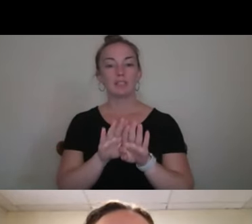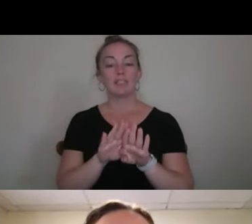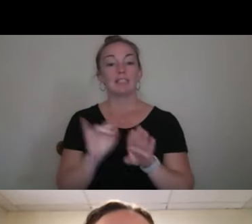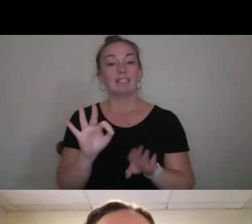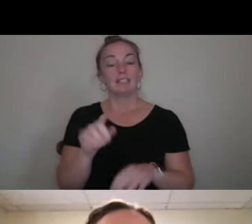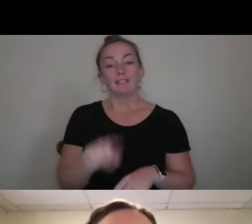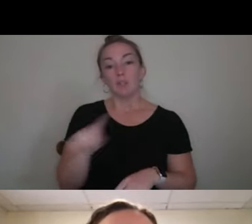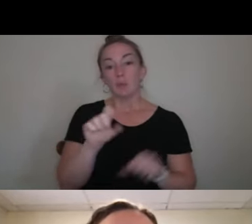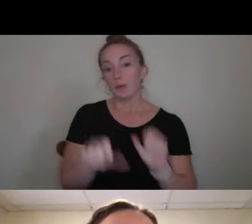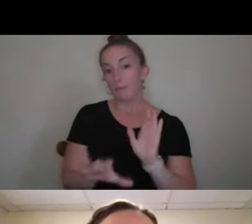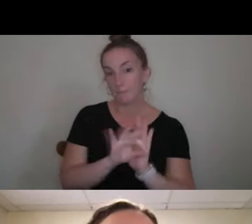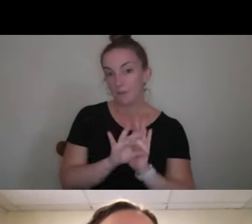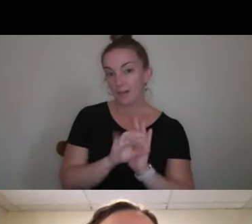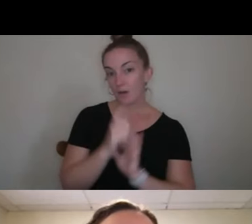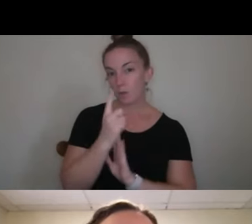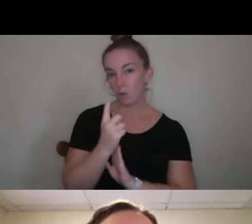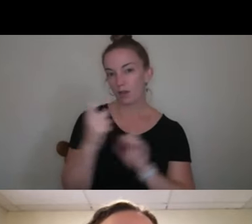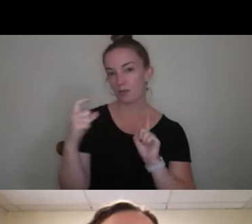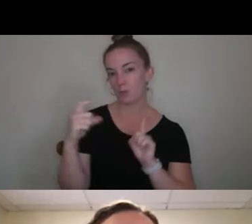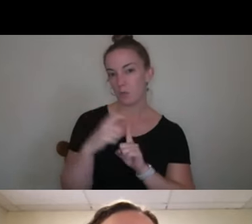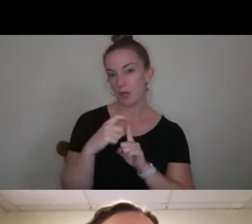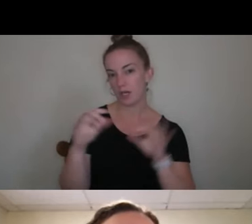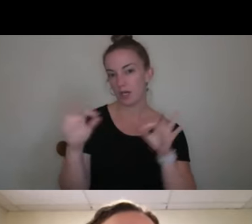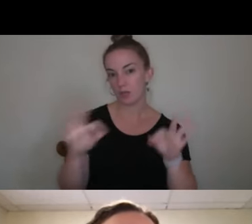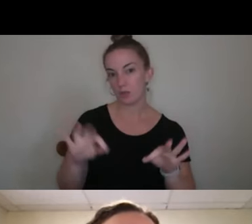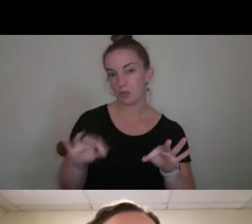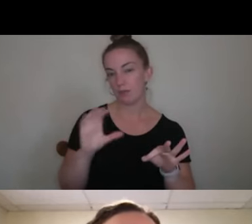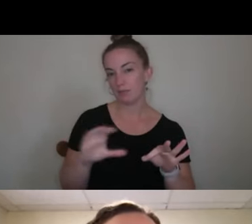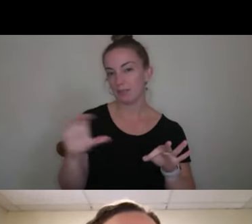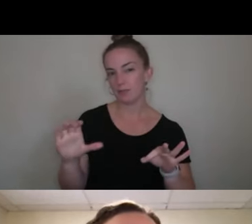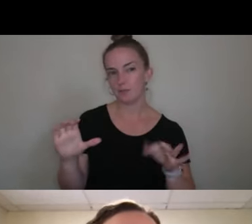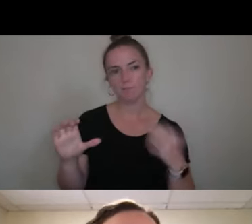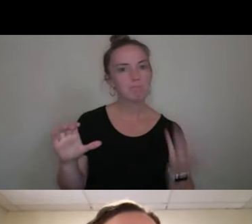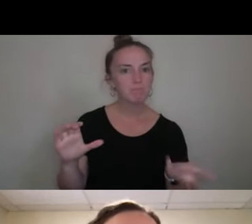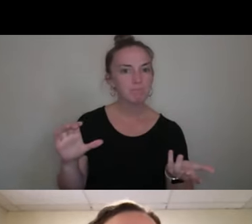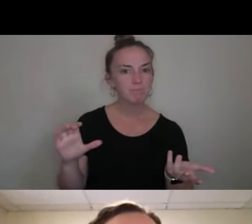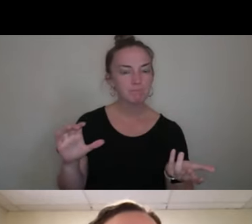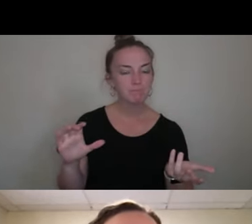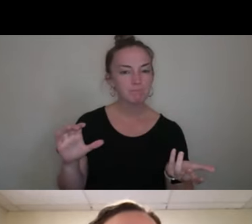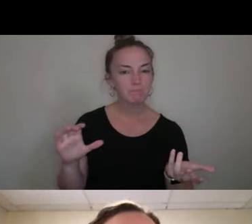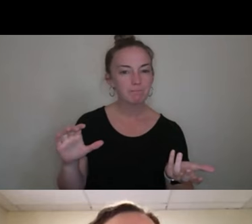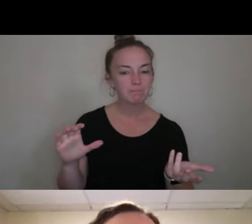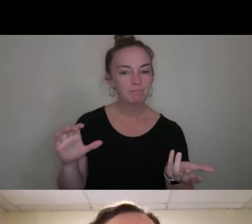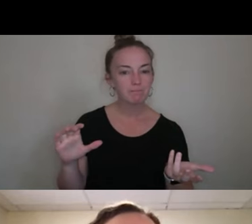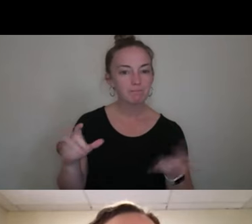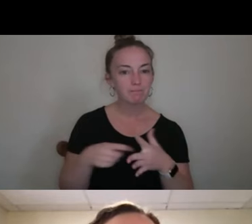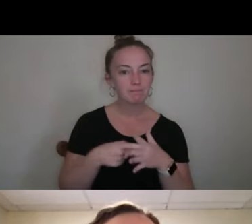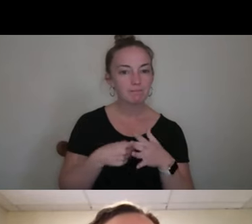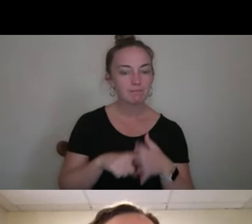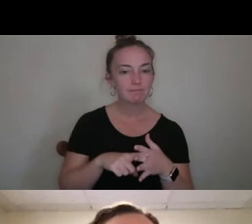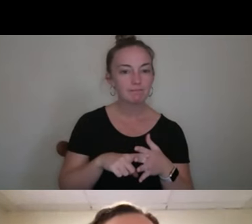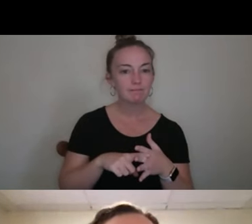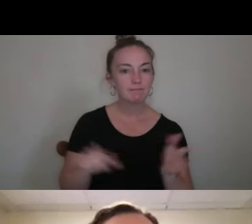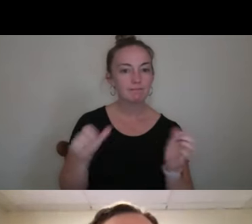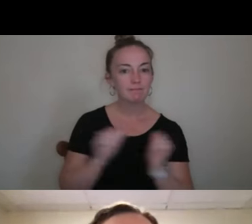you could choose one word to describe Center, what would it be? And we will start with